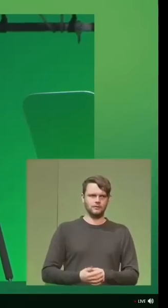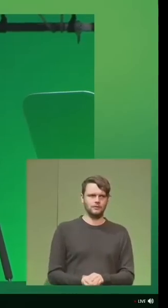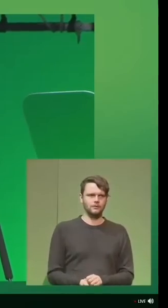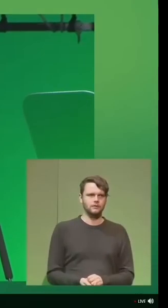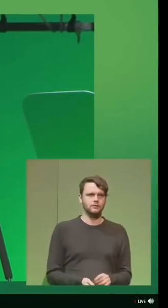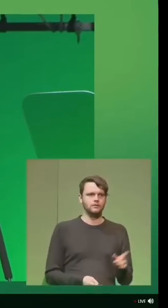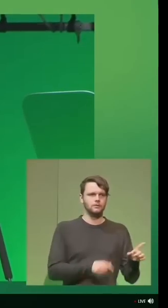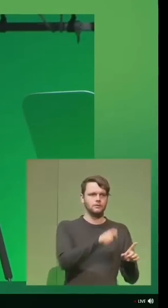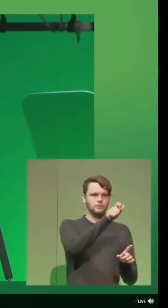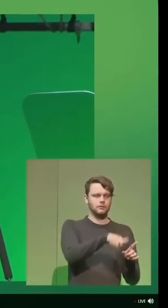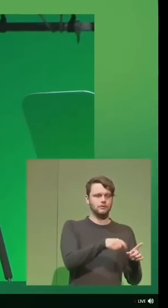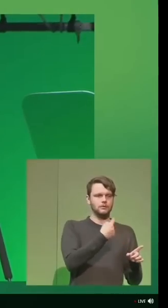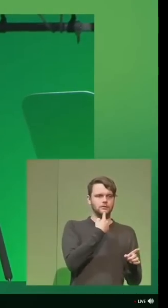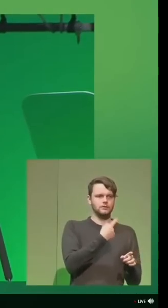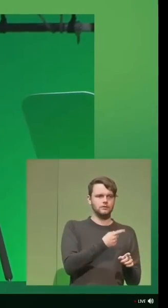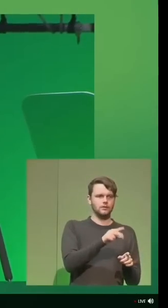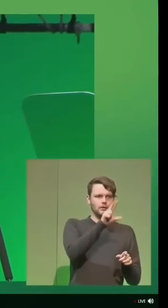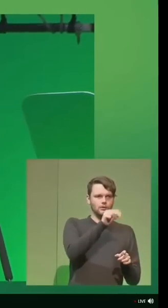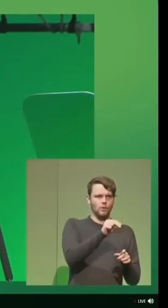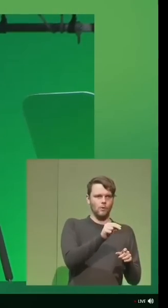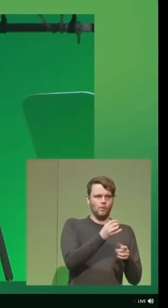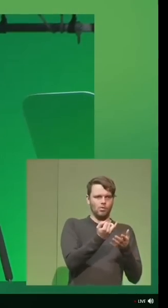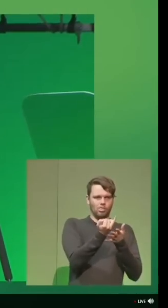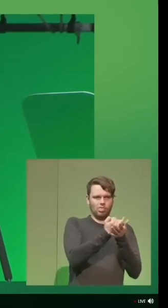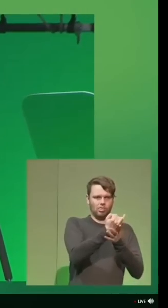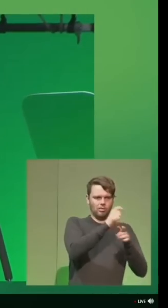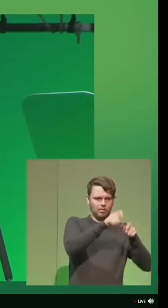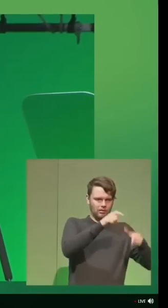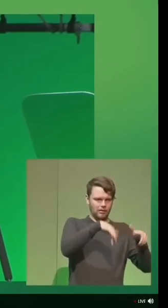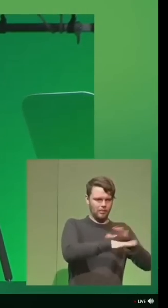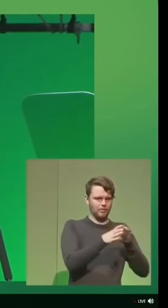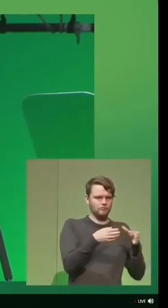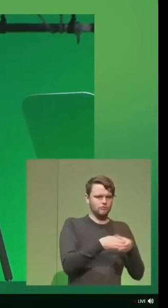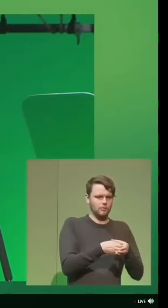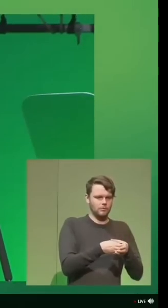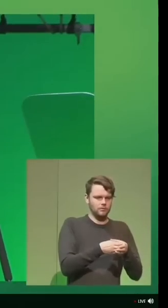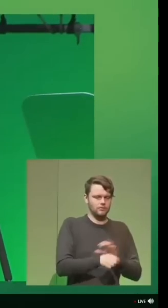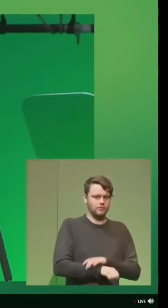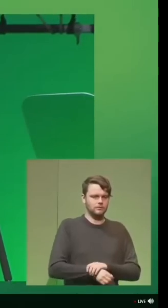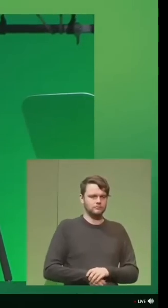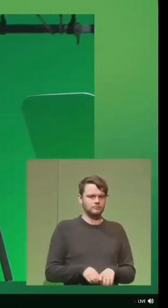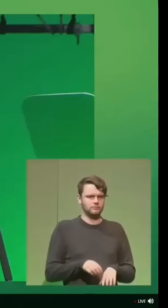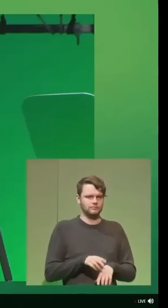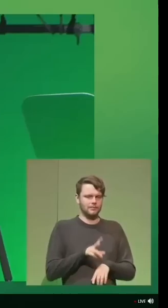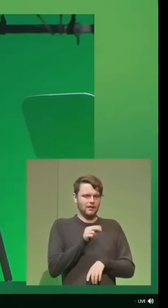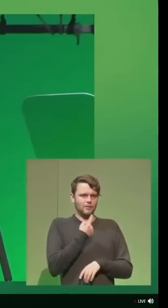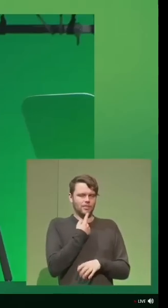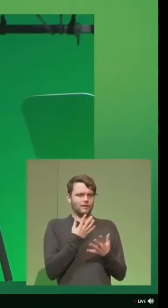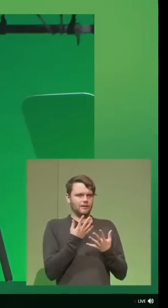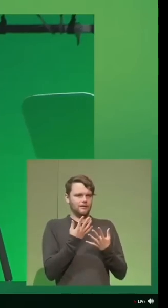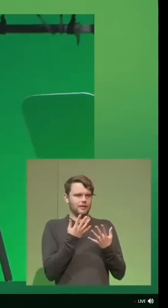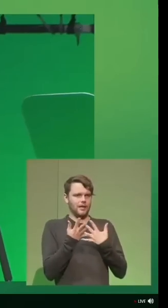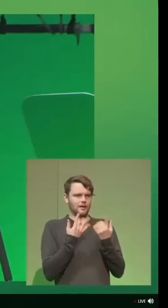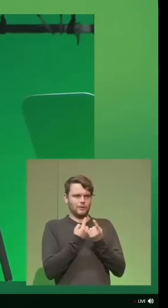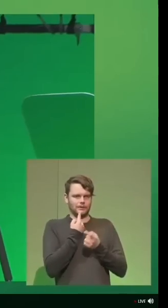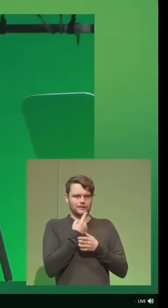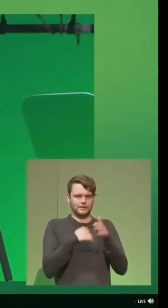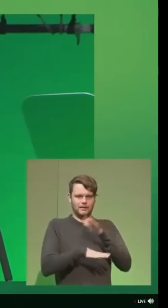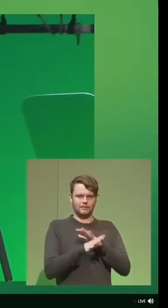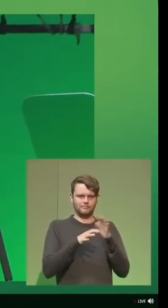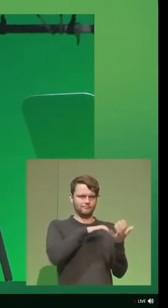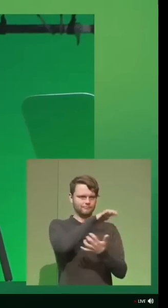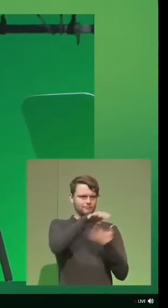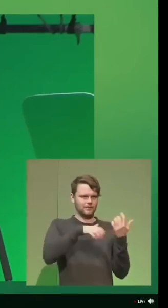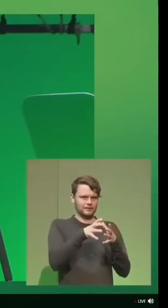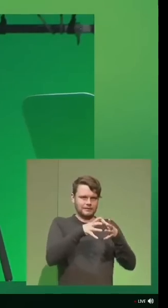sorry. Are you saying there are no rotten apples at all in the root anywhere? I don't think anyone can say in an organization of the